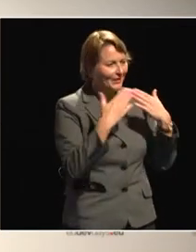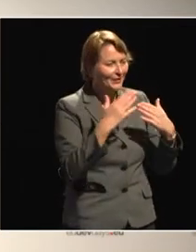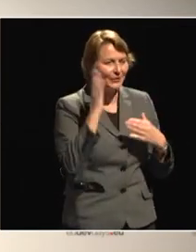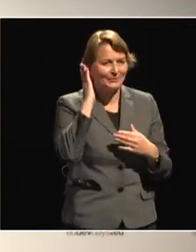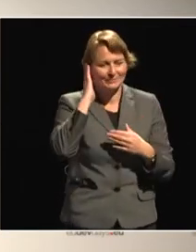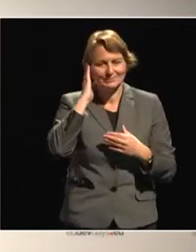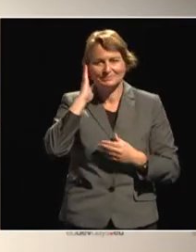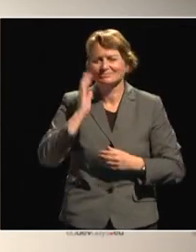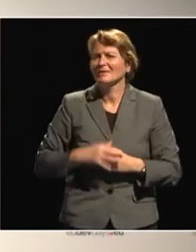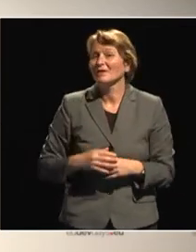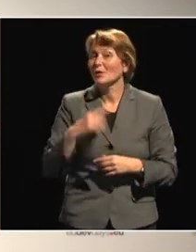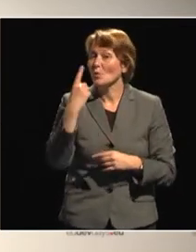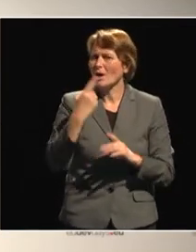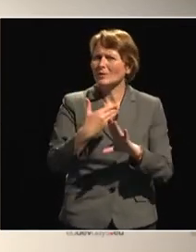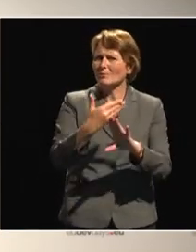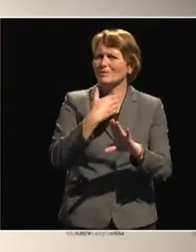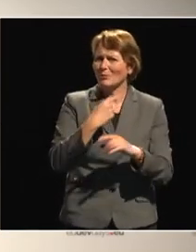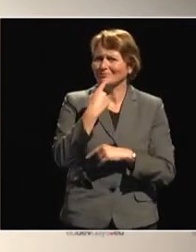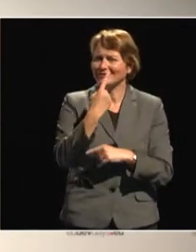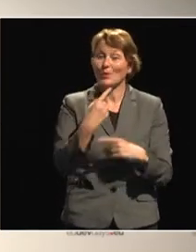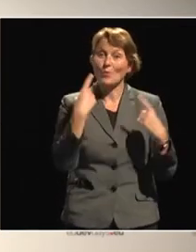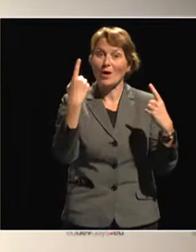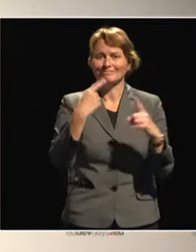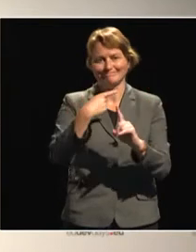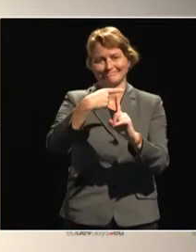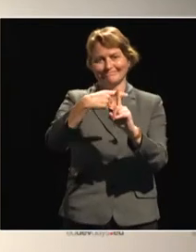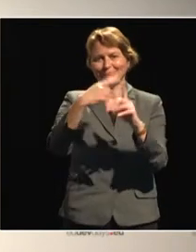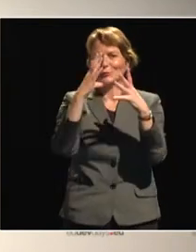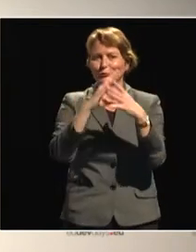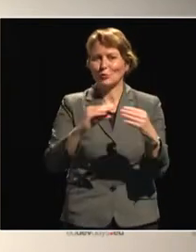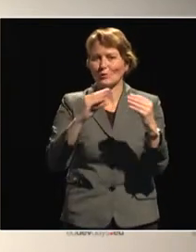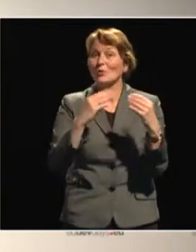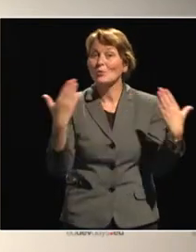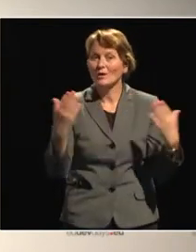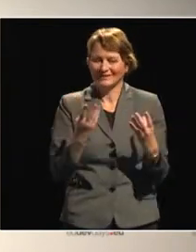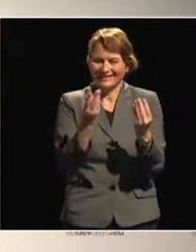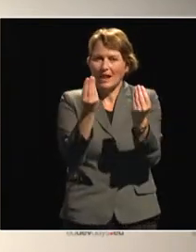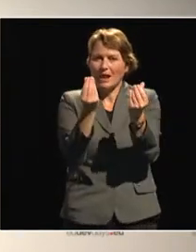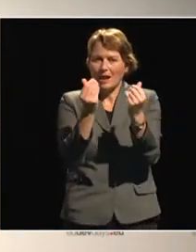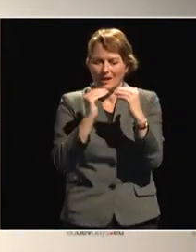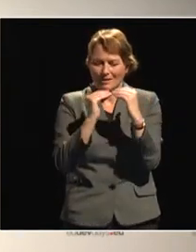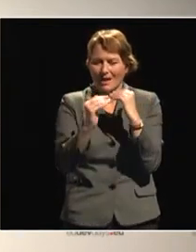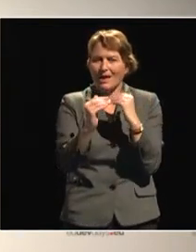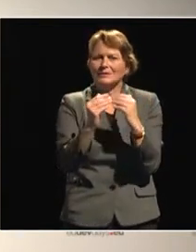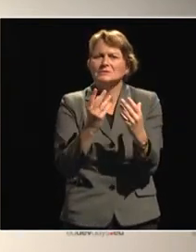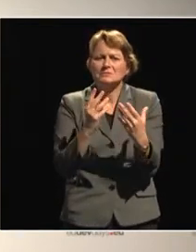story, as I told you, today, access to land, we have the African